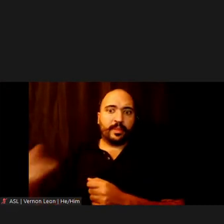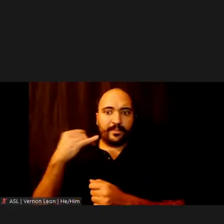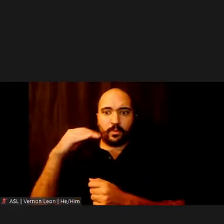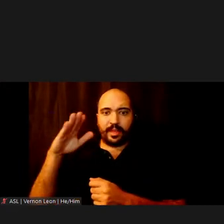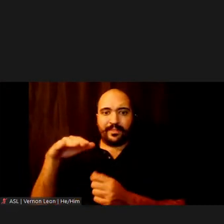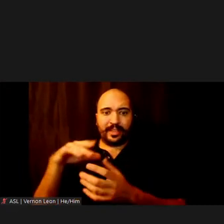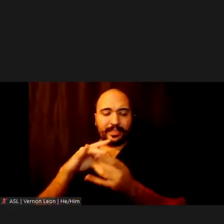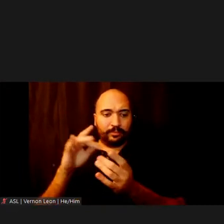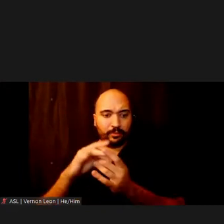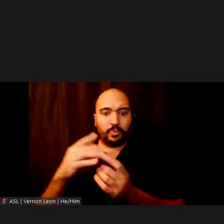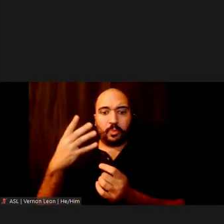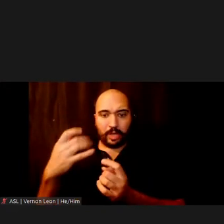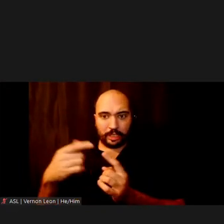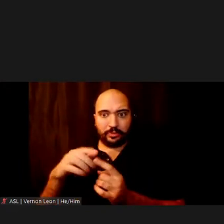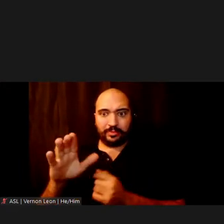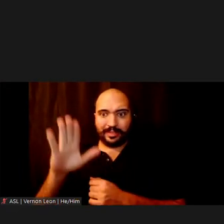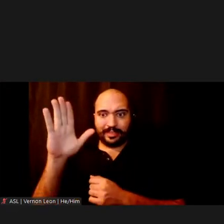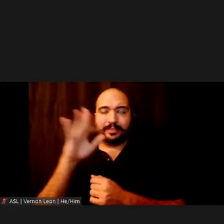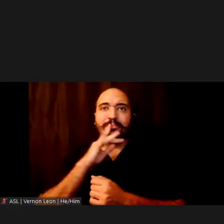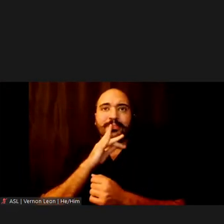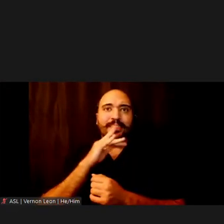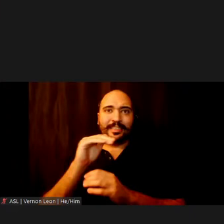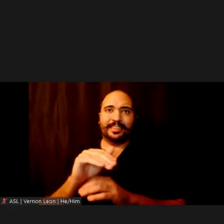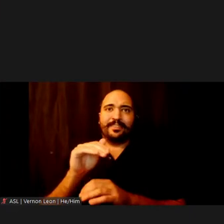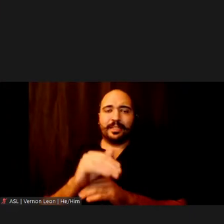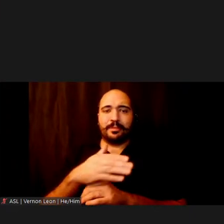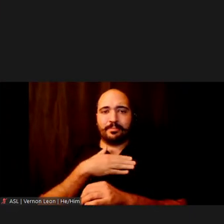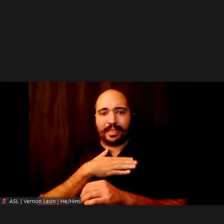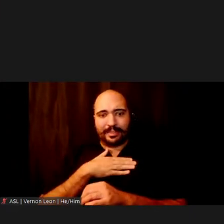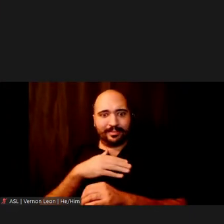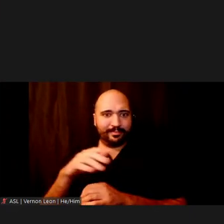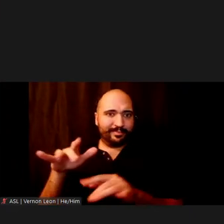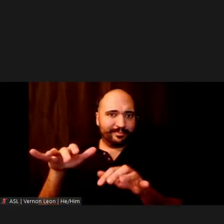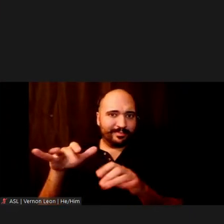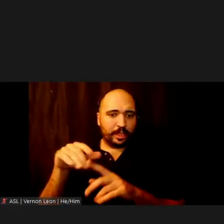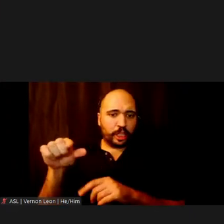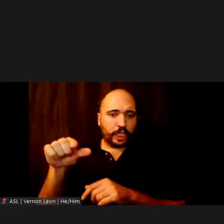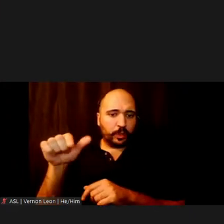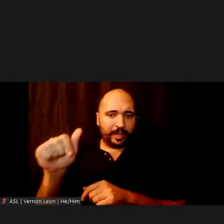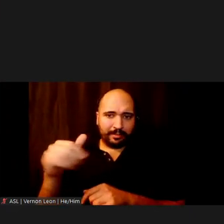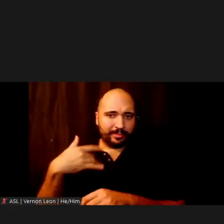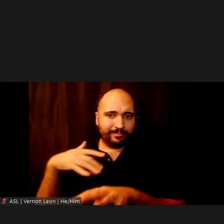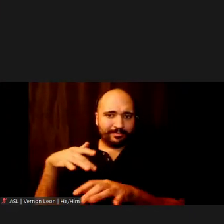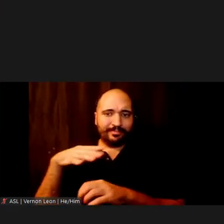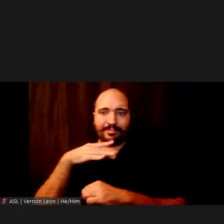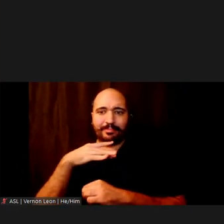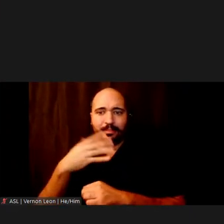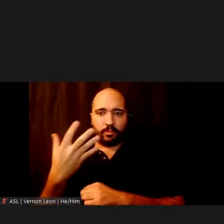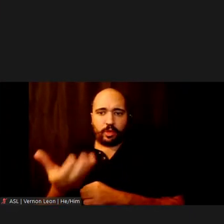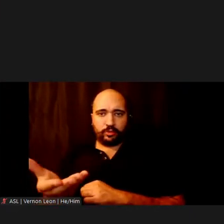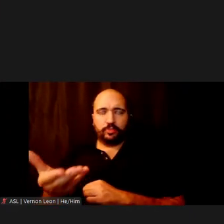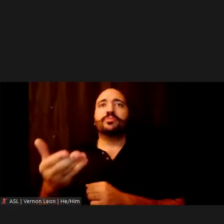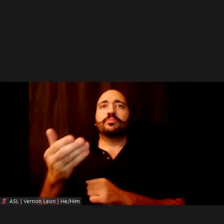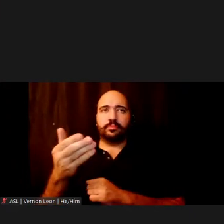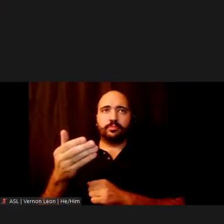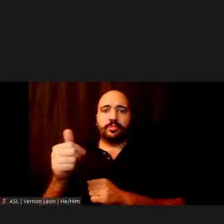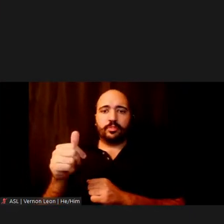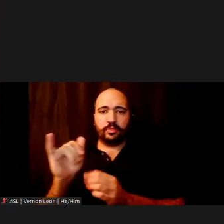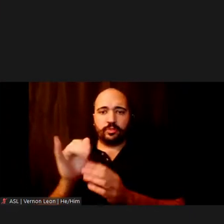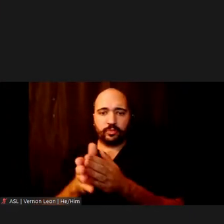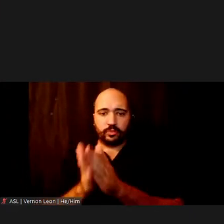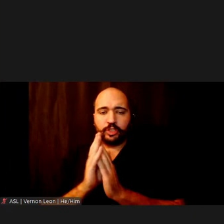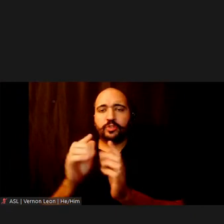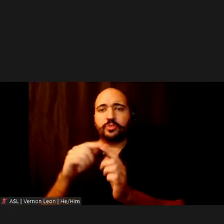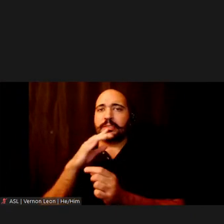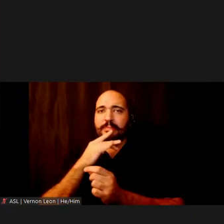or would like to speak this evening, please indicate this in the Q&A function. You may also request to speak